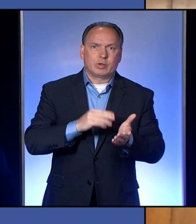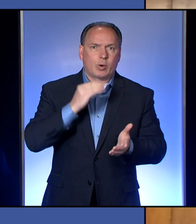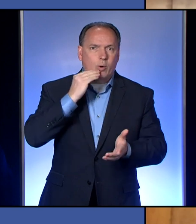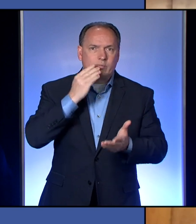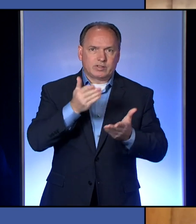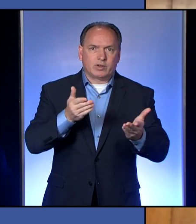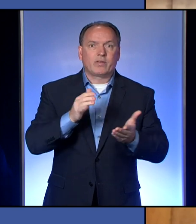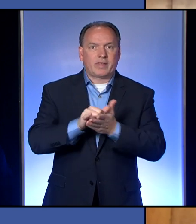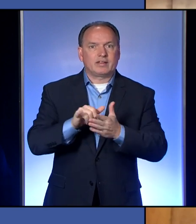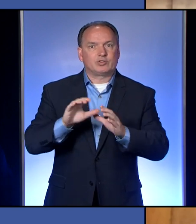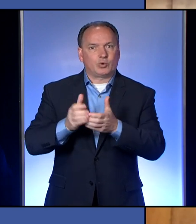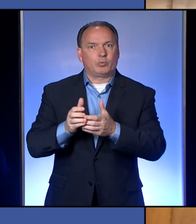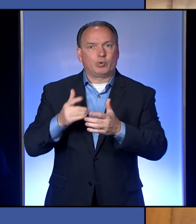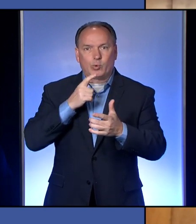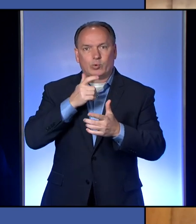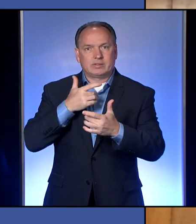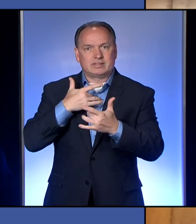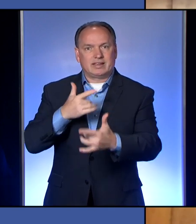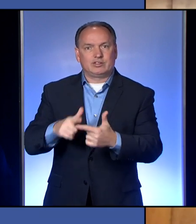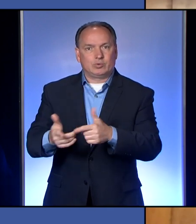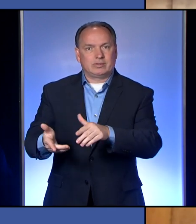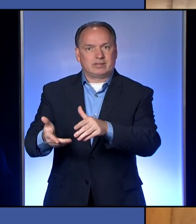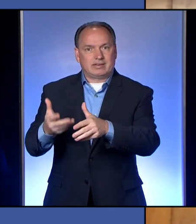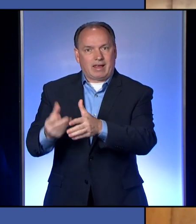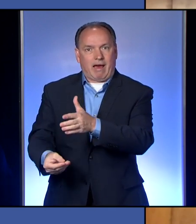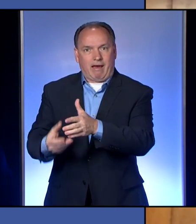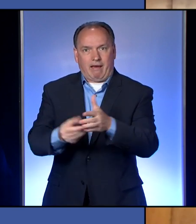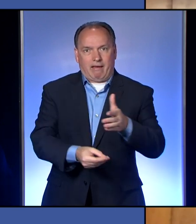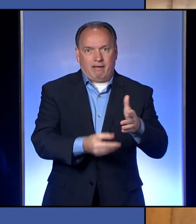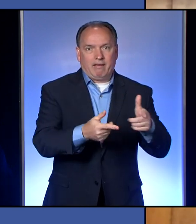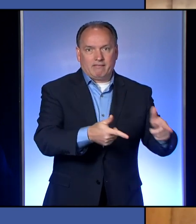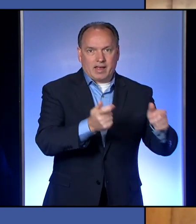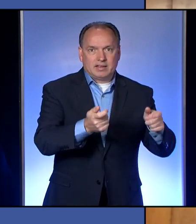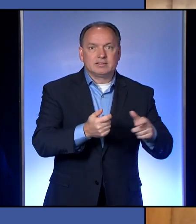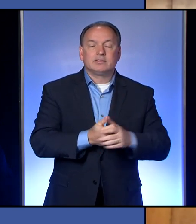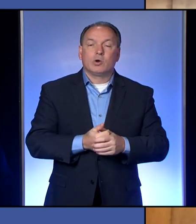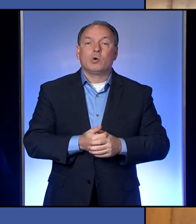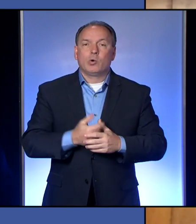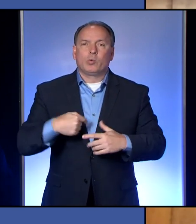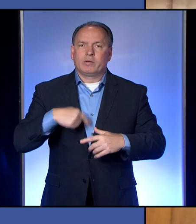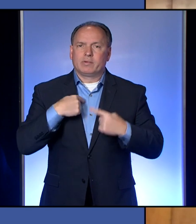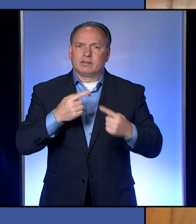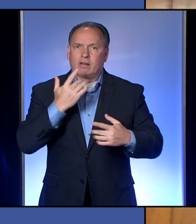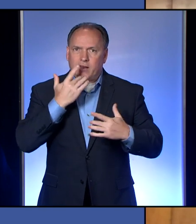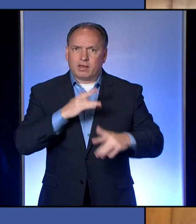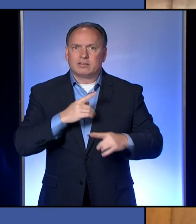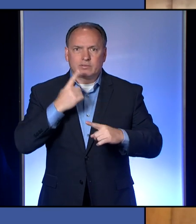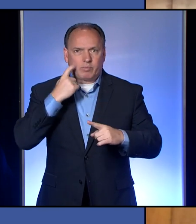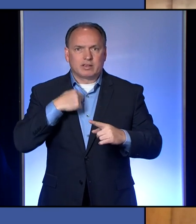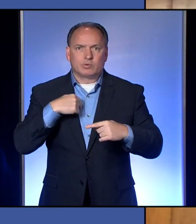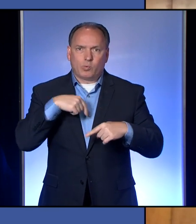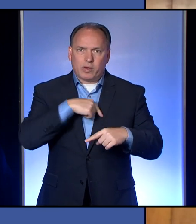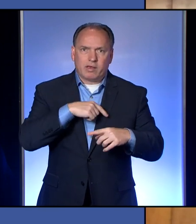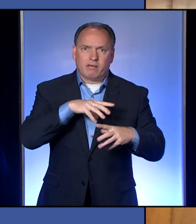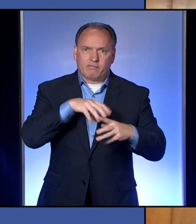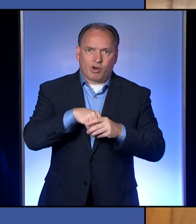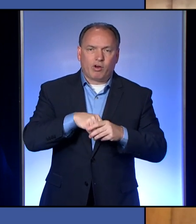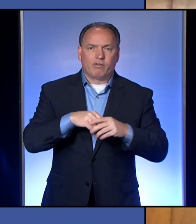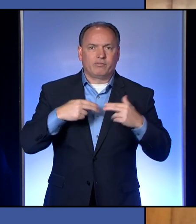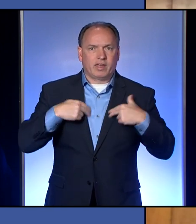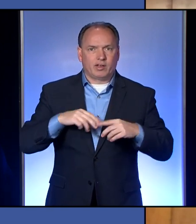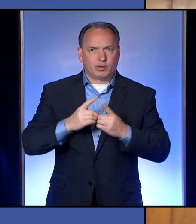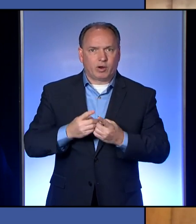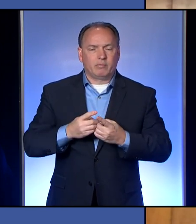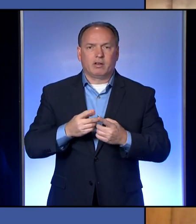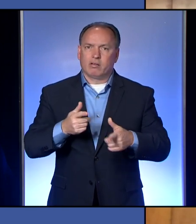the groups that tend to die at the fastest rate. So I think we've been very fortunate because we got involved early and